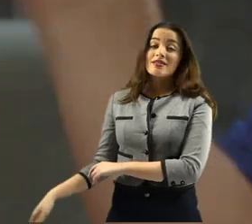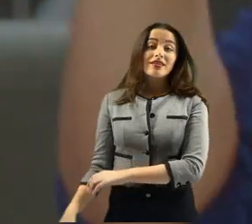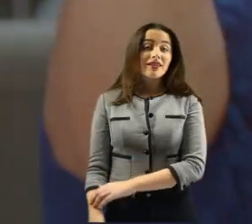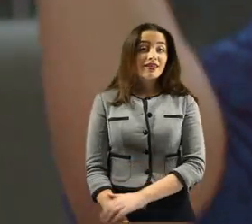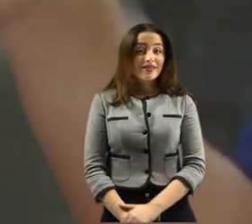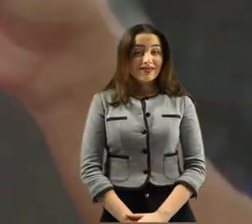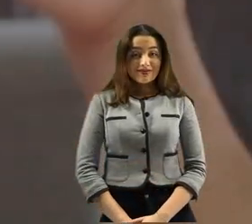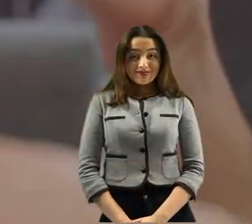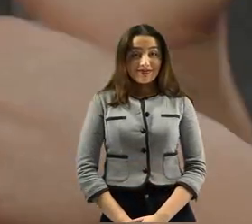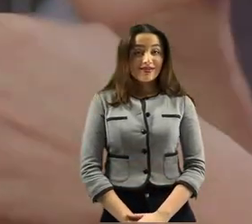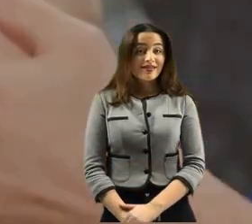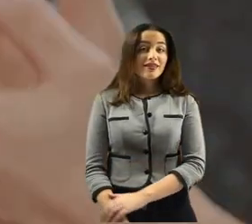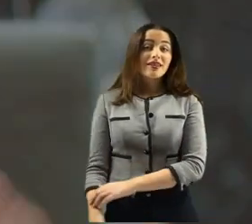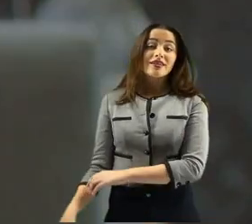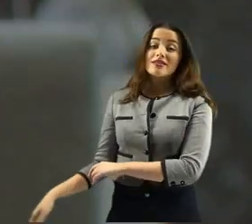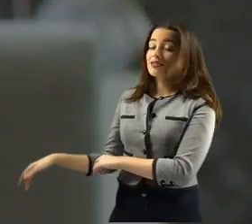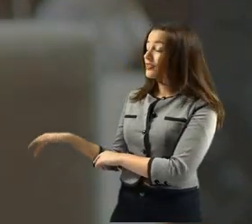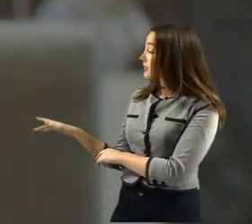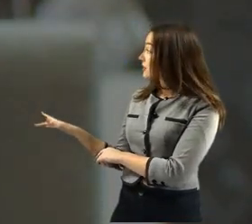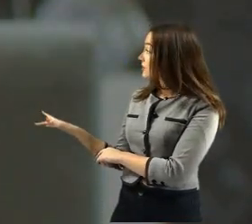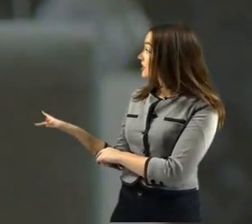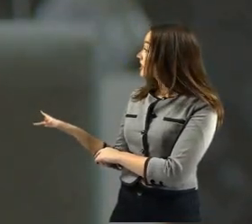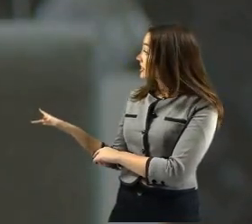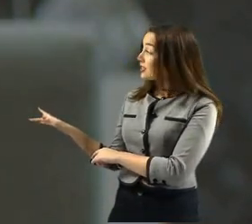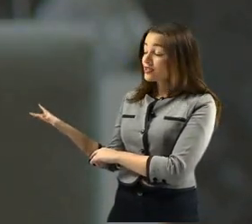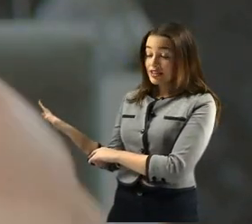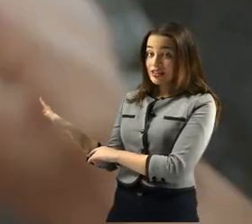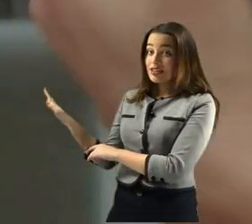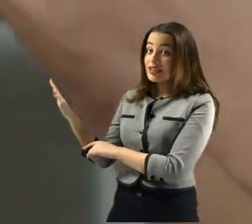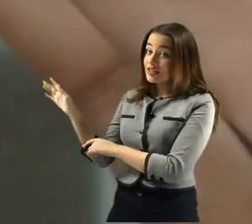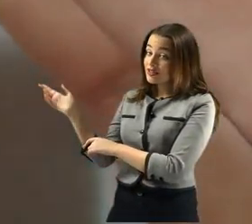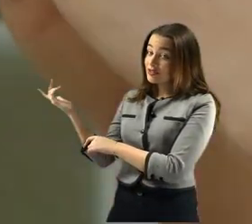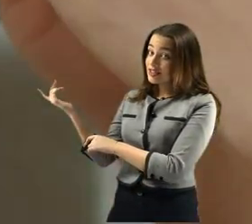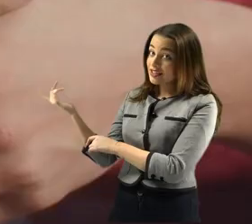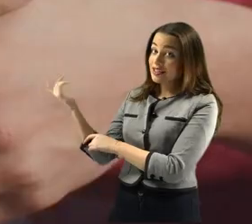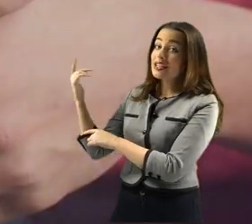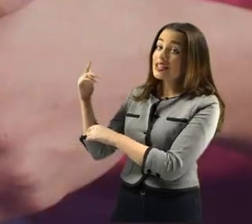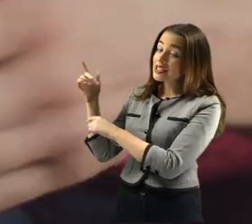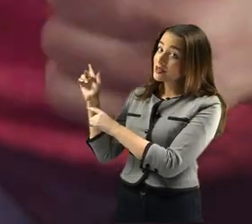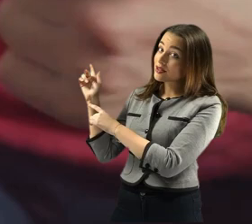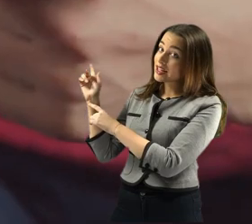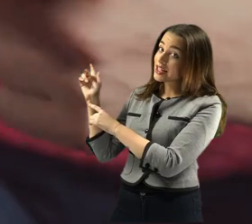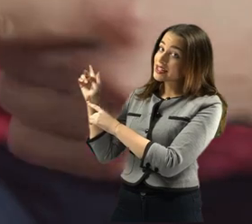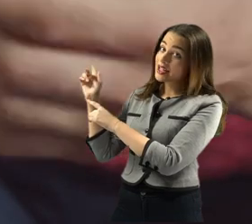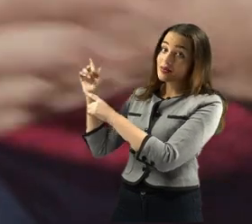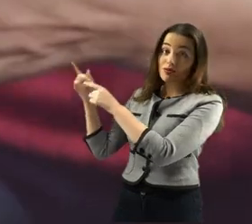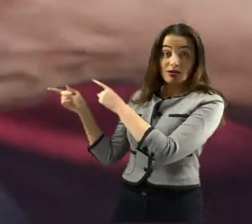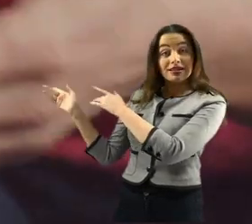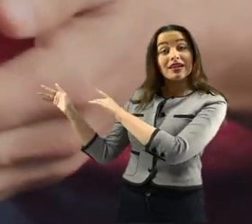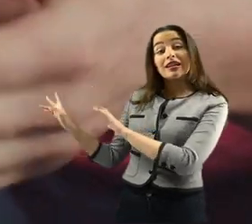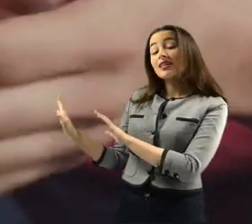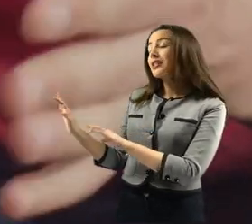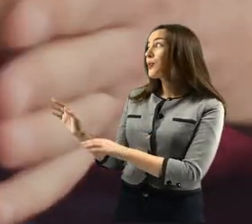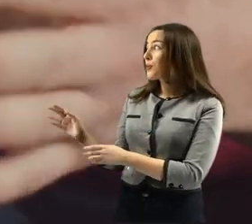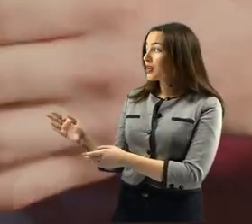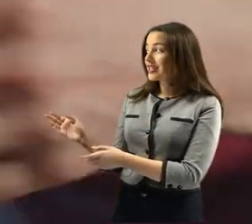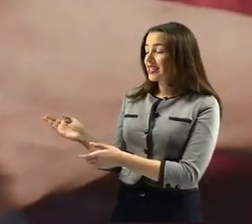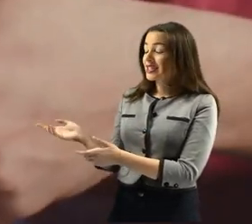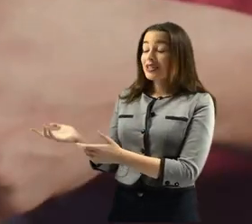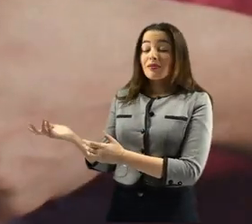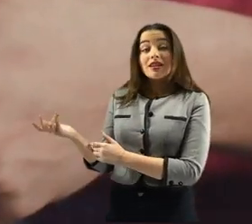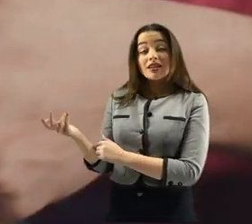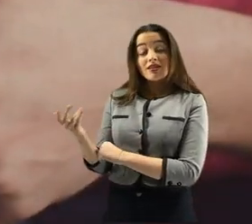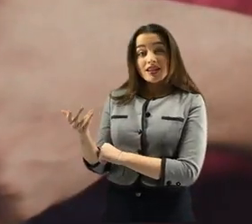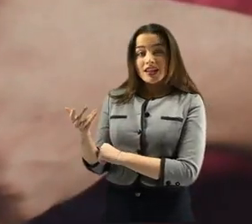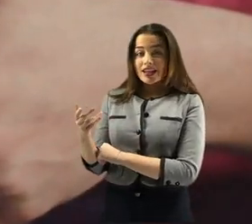thoughts through words and sounds, but what happens when sound is absent from your world? How does the mind adapt? It's a fascinating